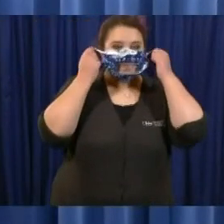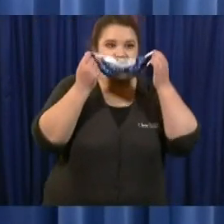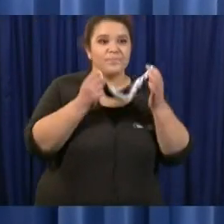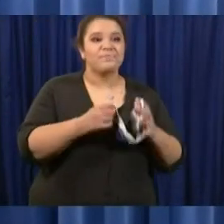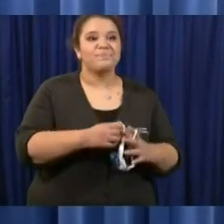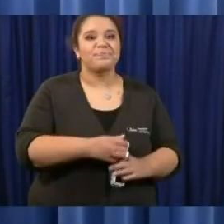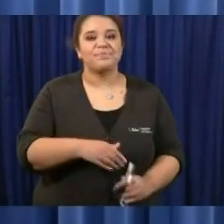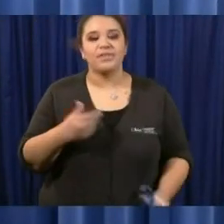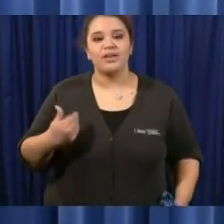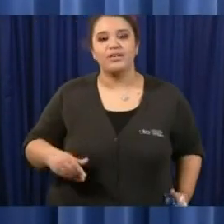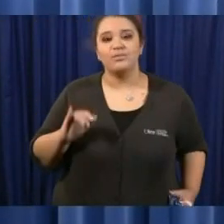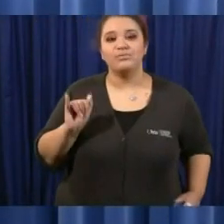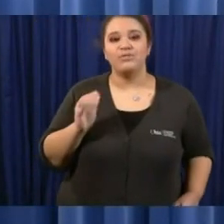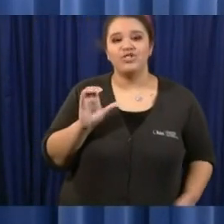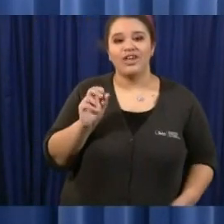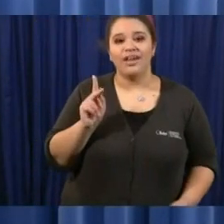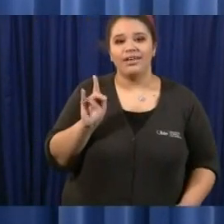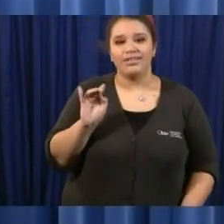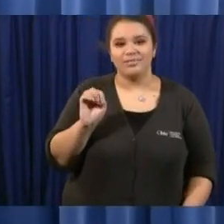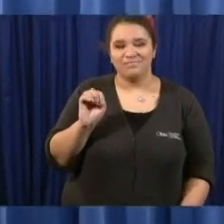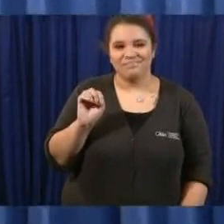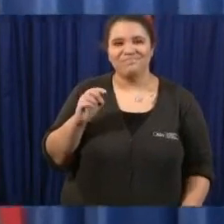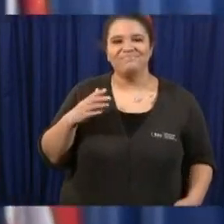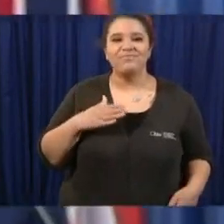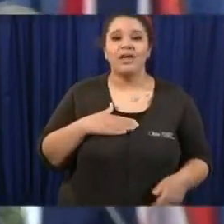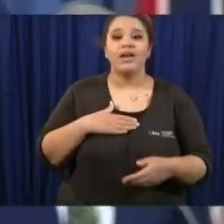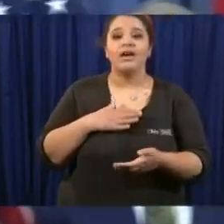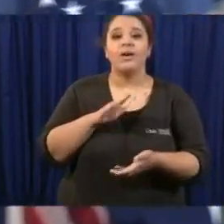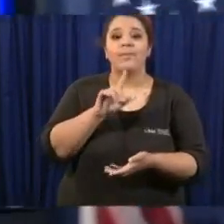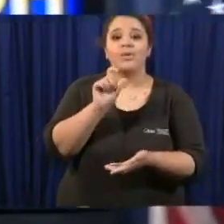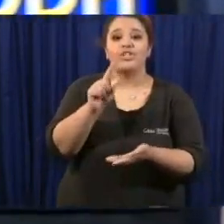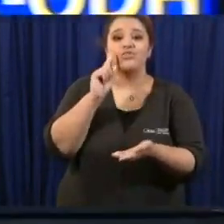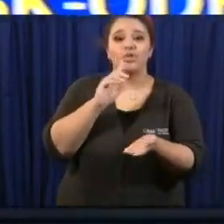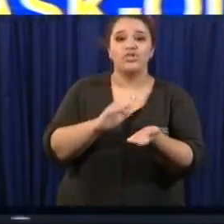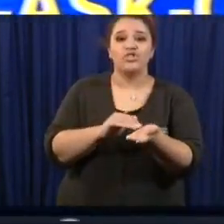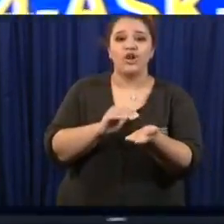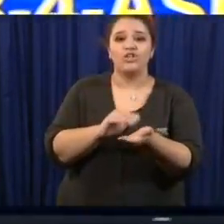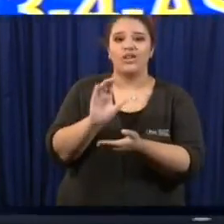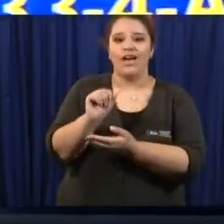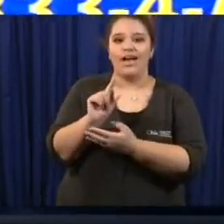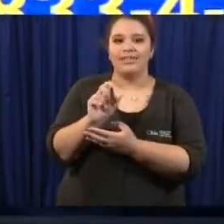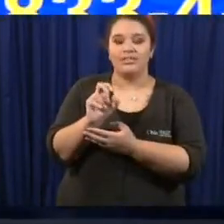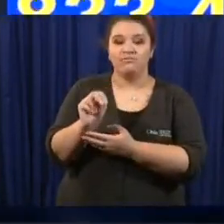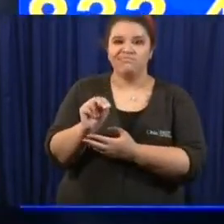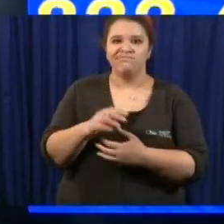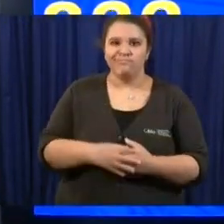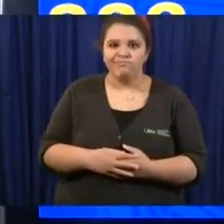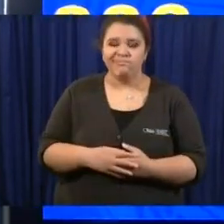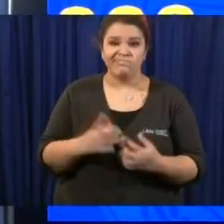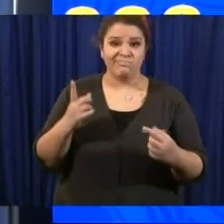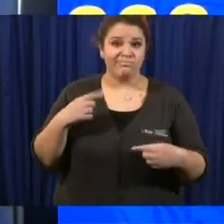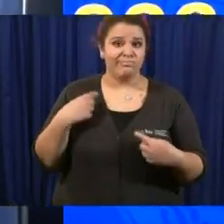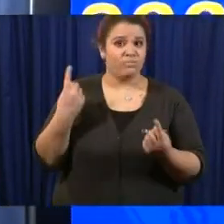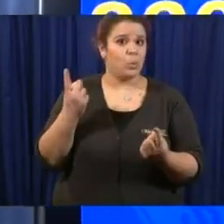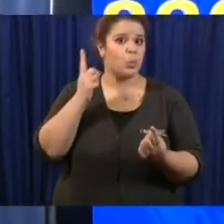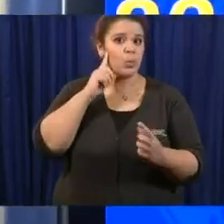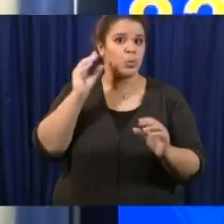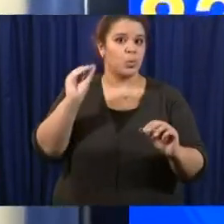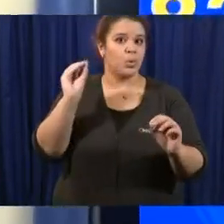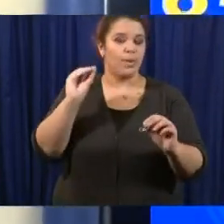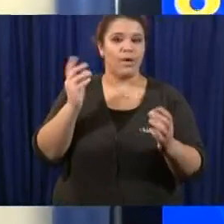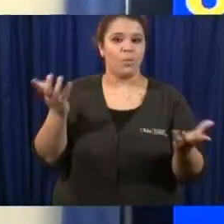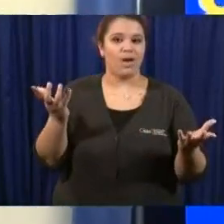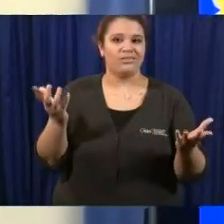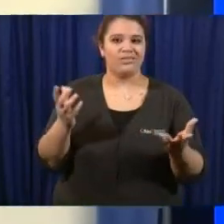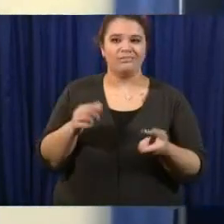um dr acton it's been a while since uh you talked about serological testing and given that we've since then we've seen some studies out of new york and